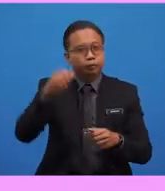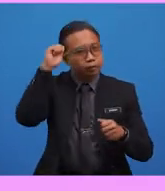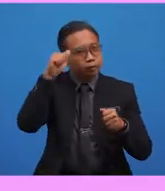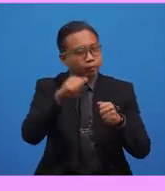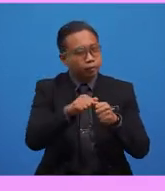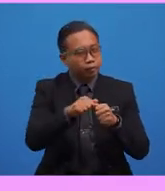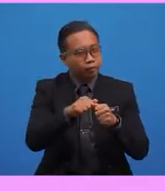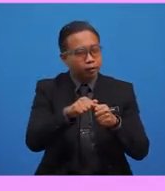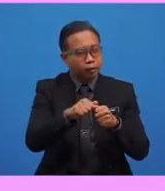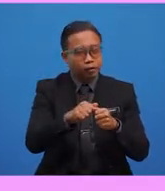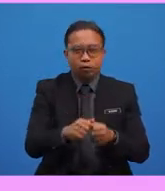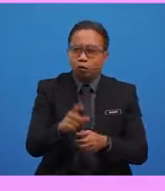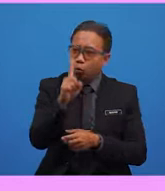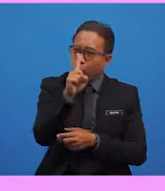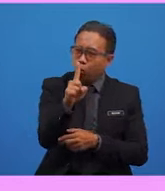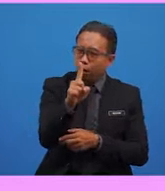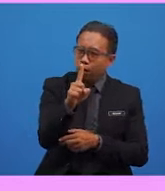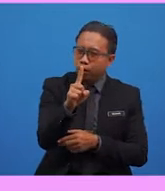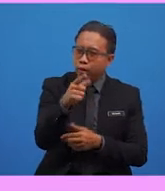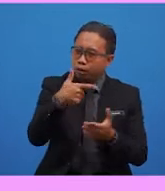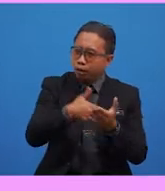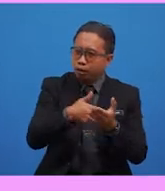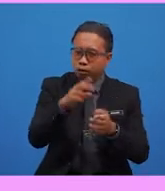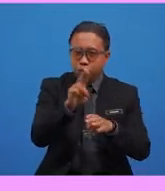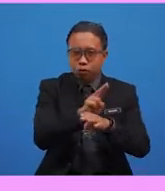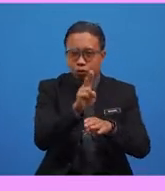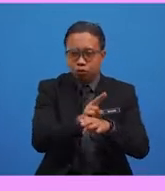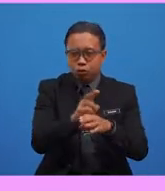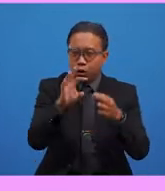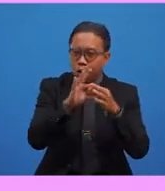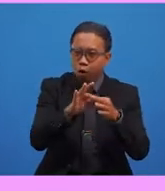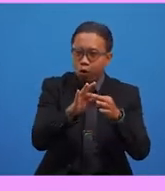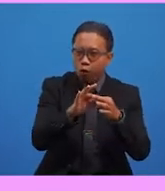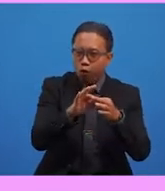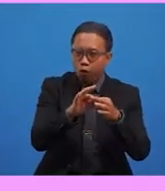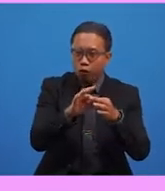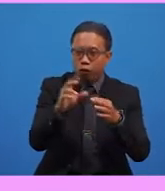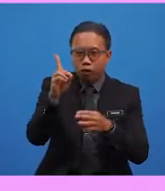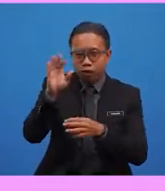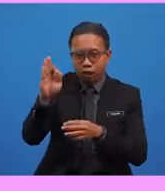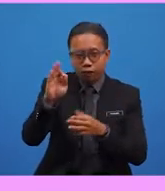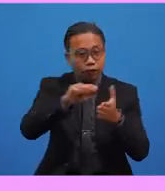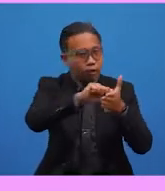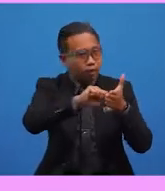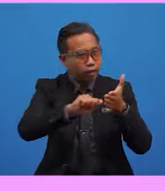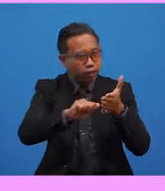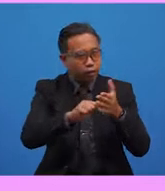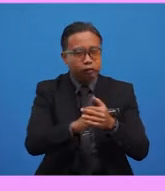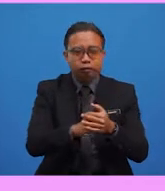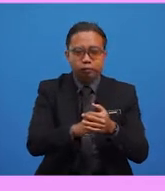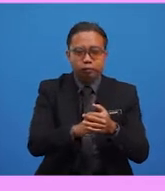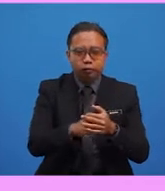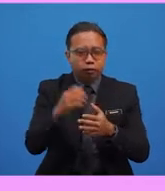Remember that there are one more usage of definite articles rules out there, but